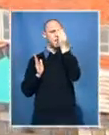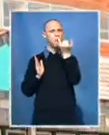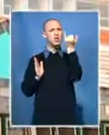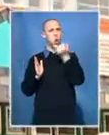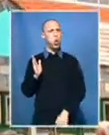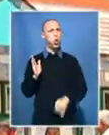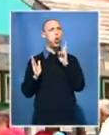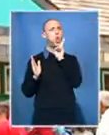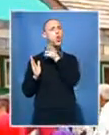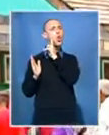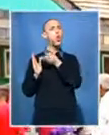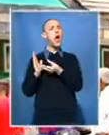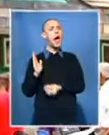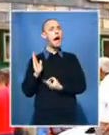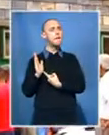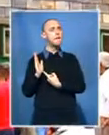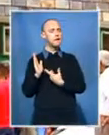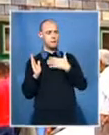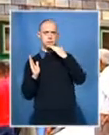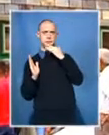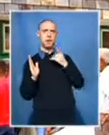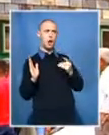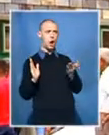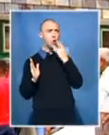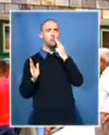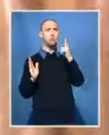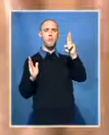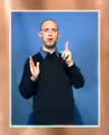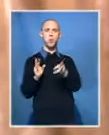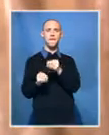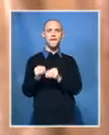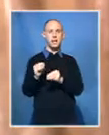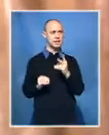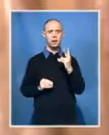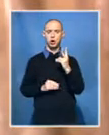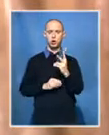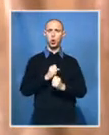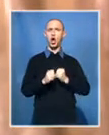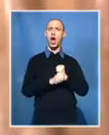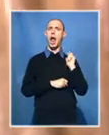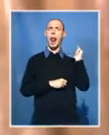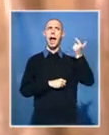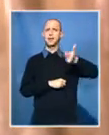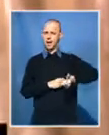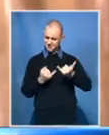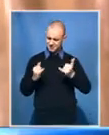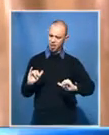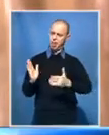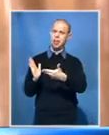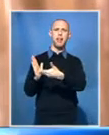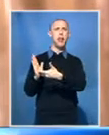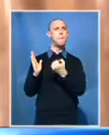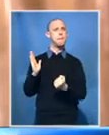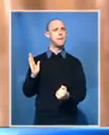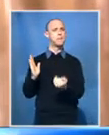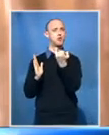later, she still had a fake ID with wrong details. I think we have won the battle. We have